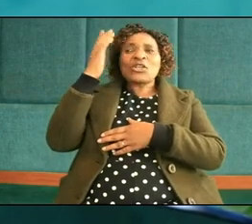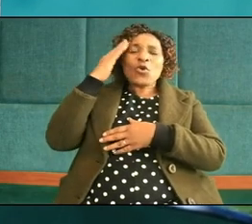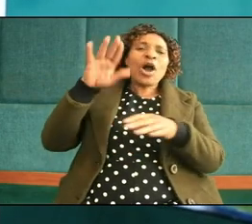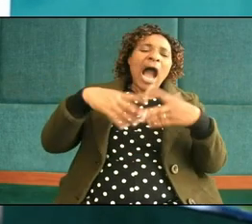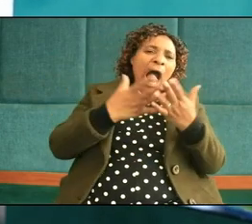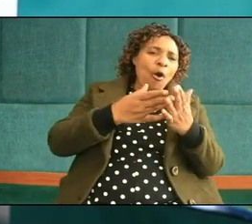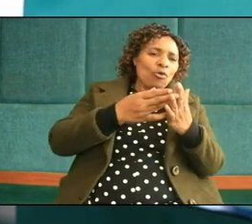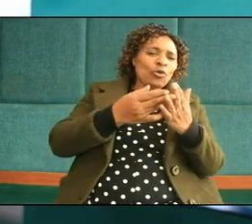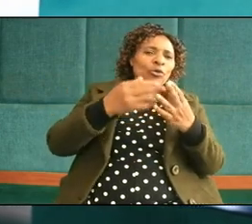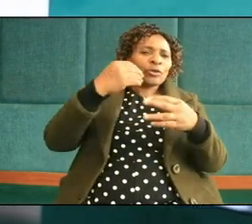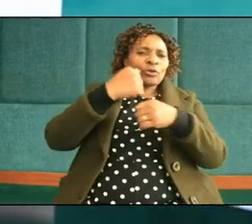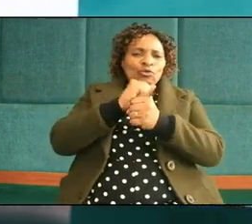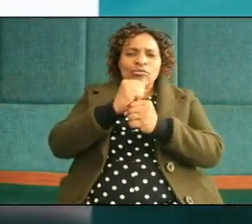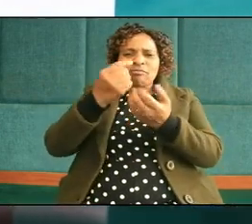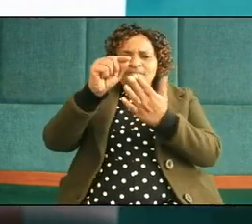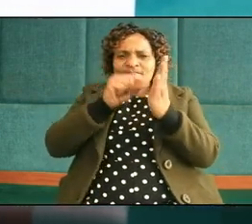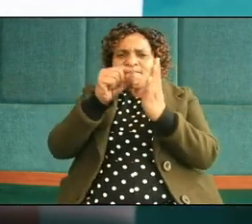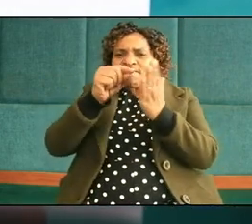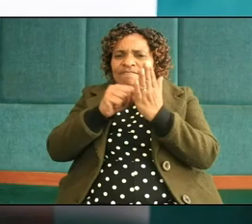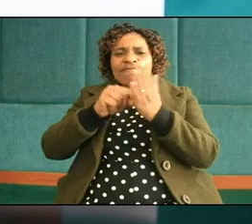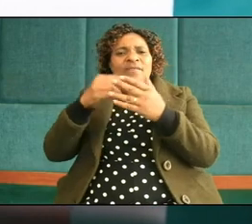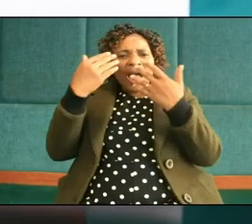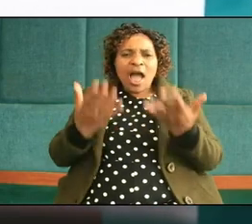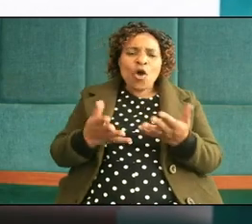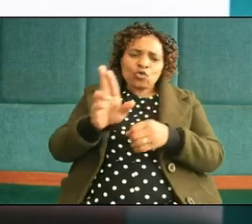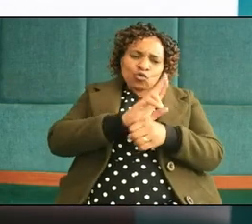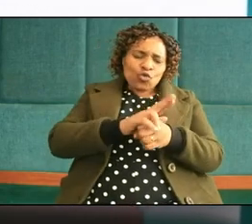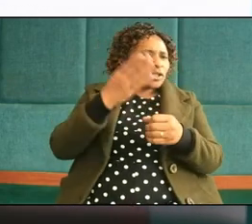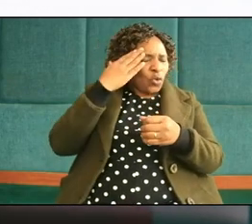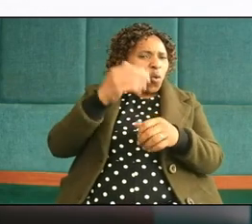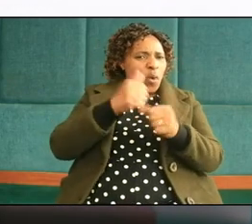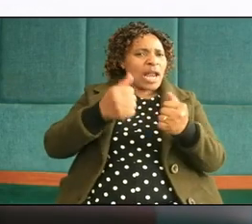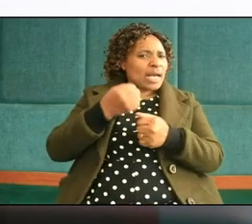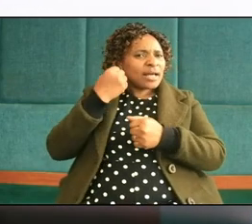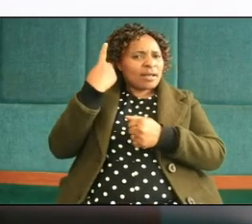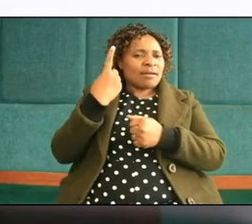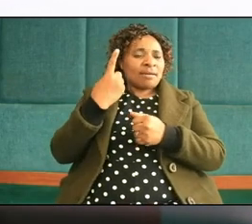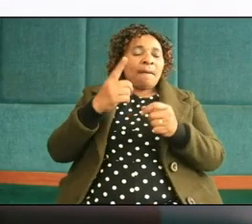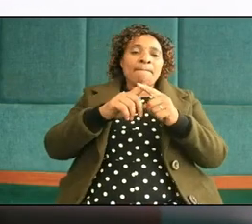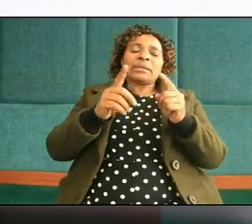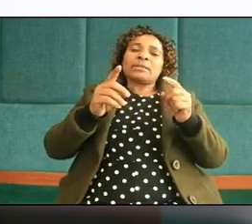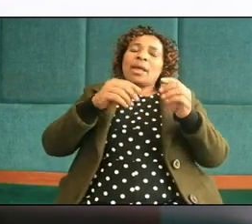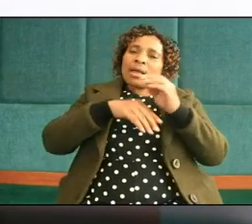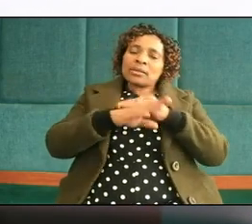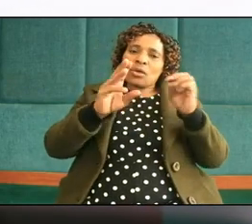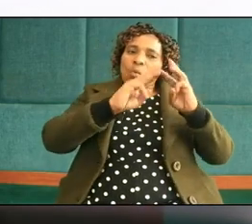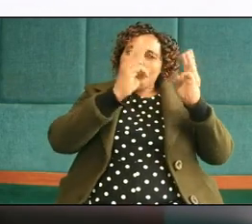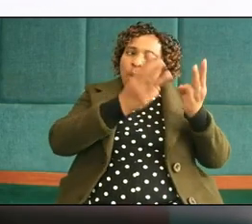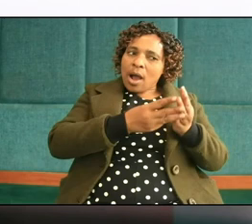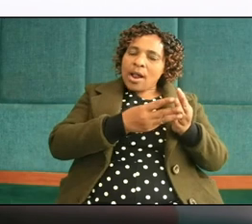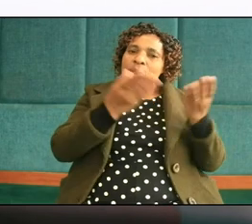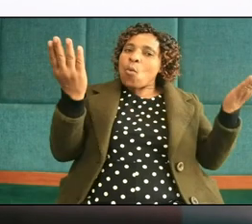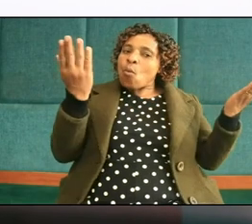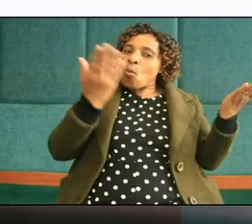how to use all the apps he knows how to use them enter in their world see what they